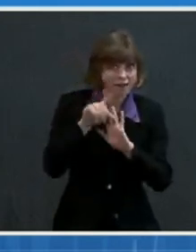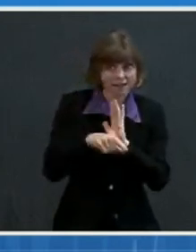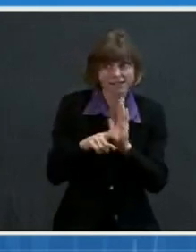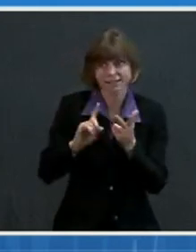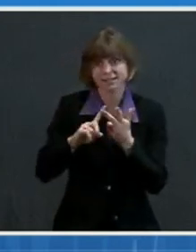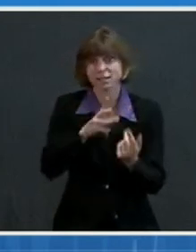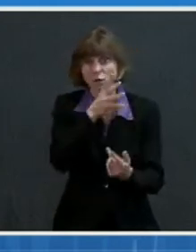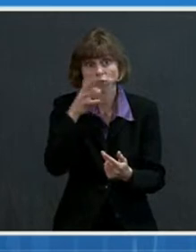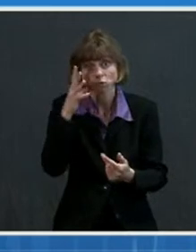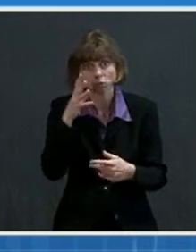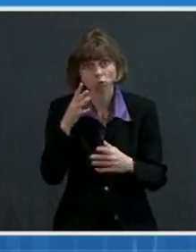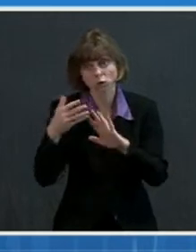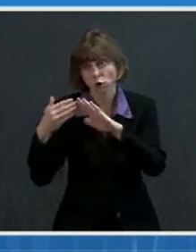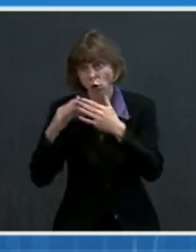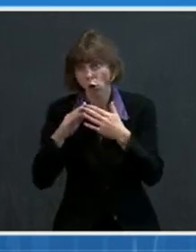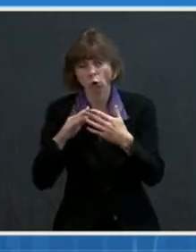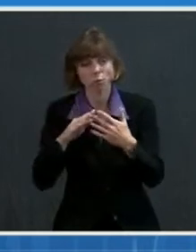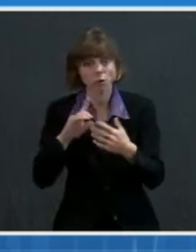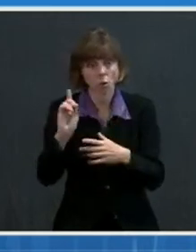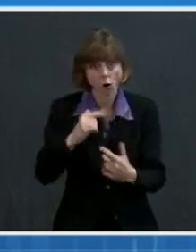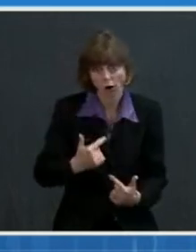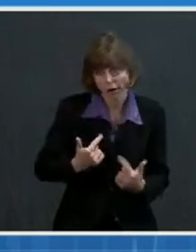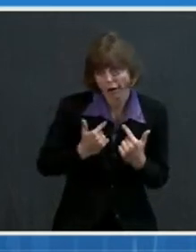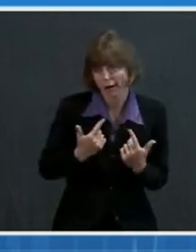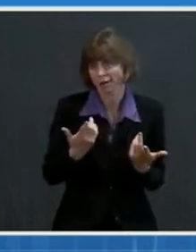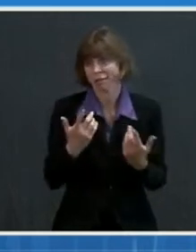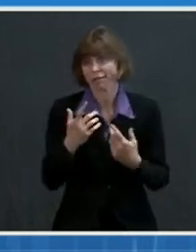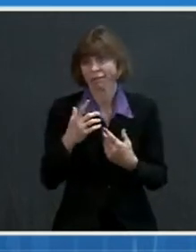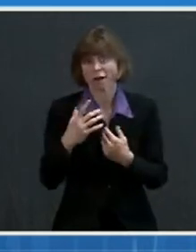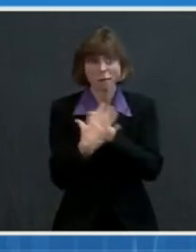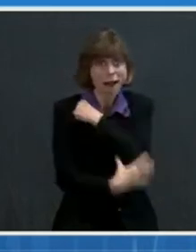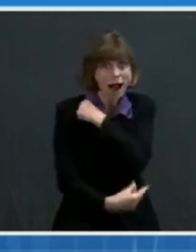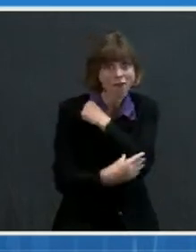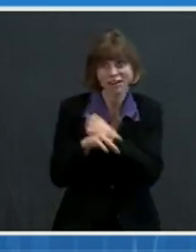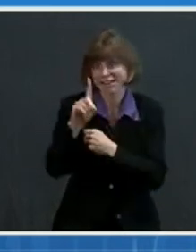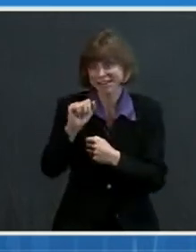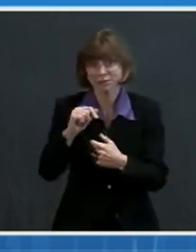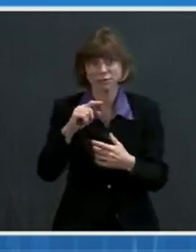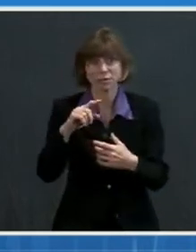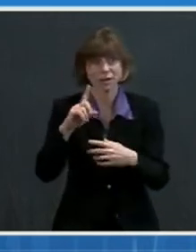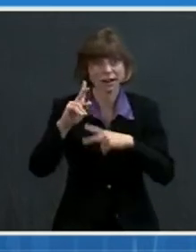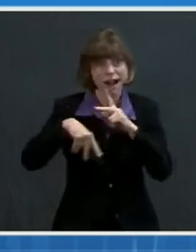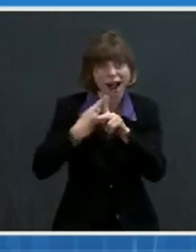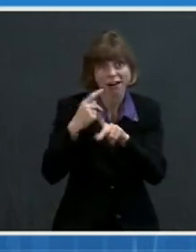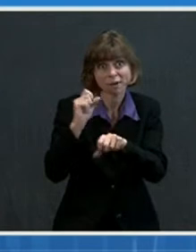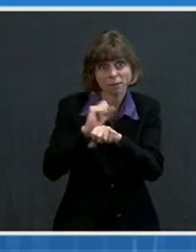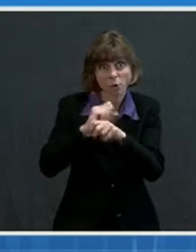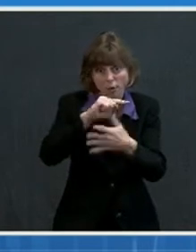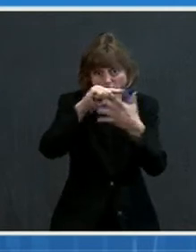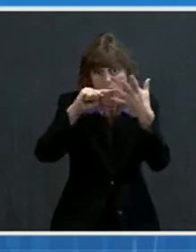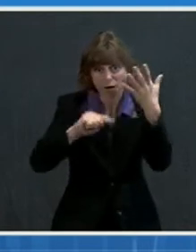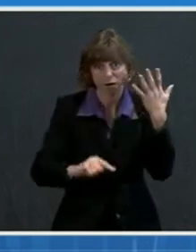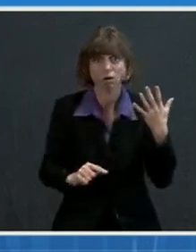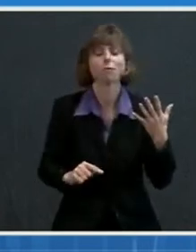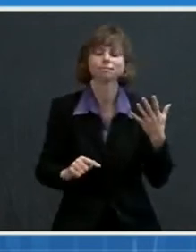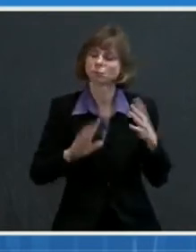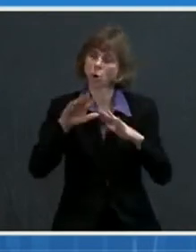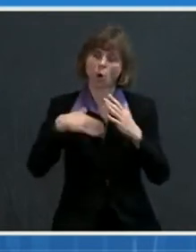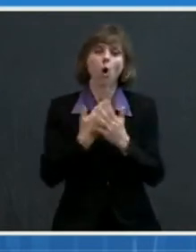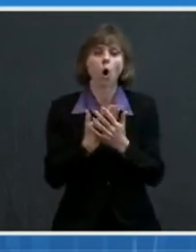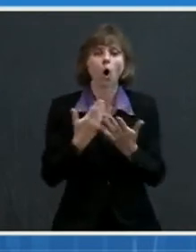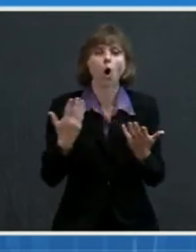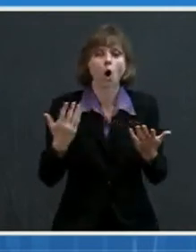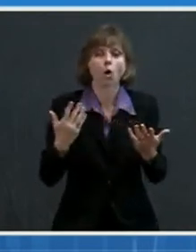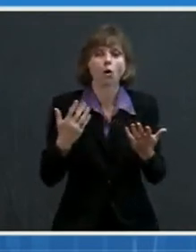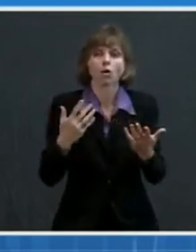disability, living situation, and type of employment. They all are exerting tremendous influence on the outcomes we see in